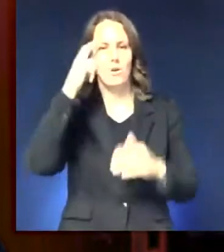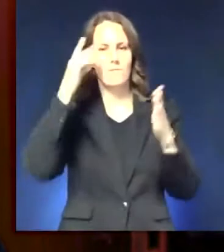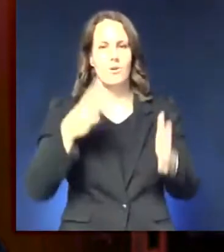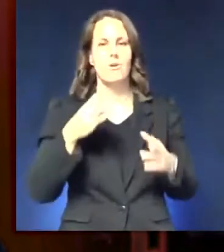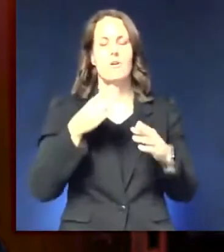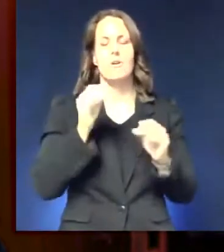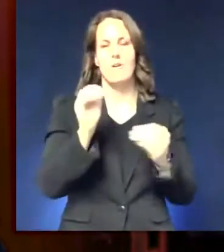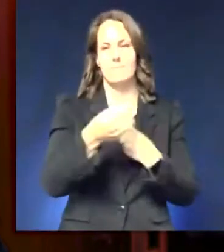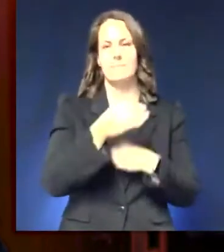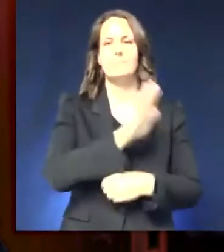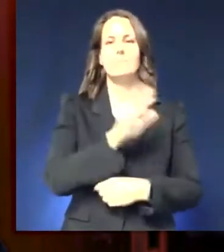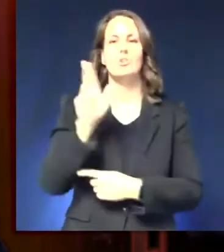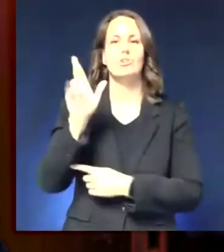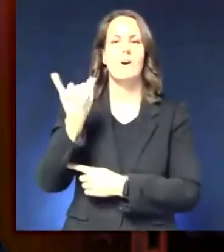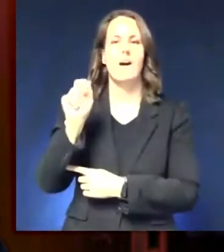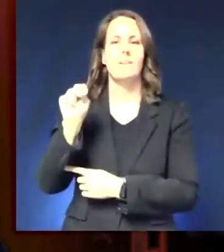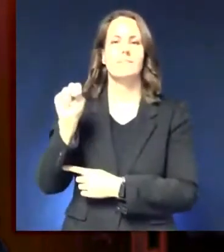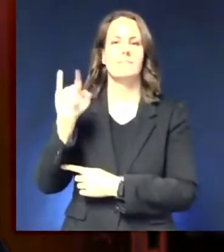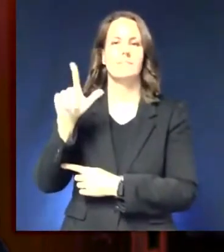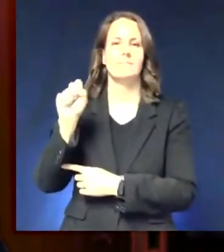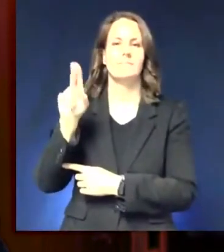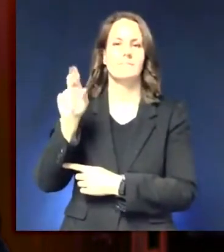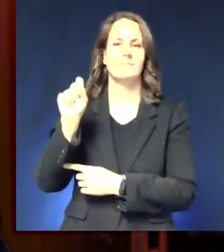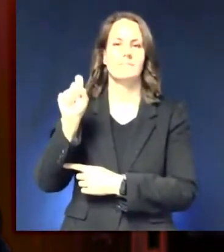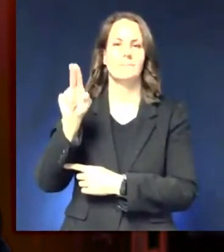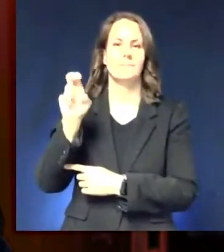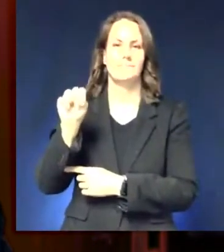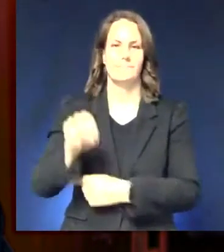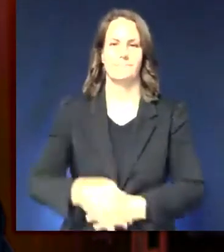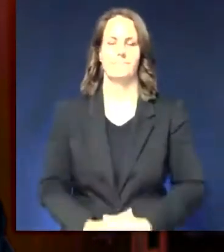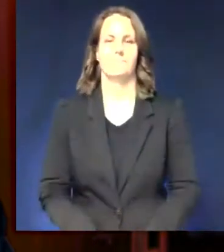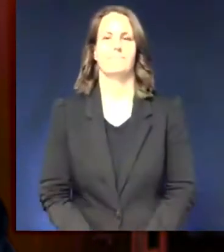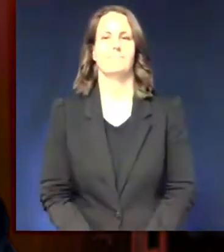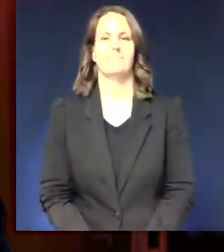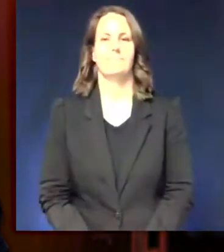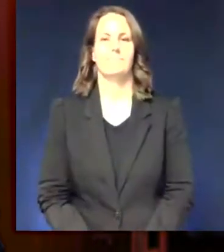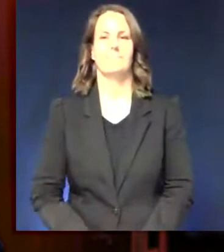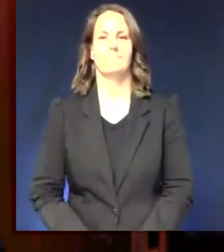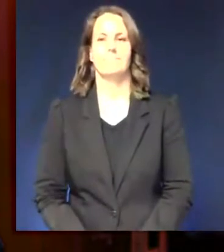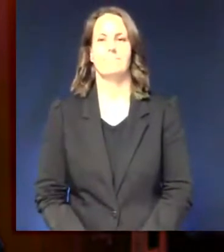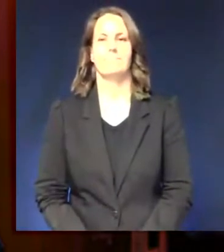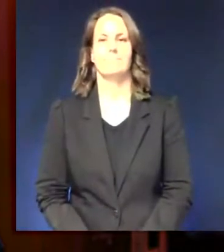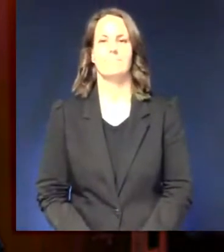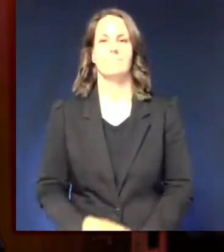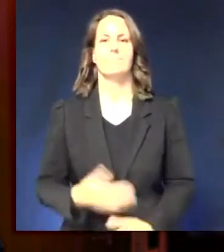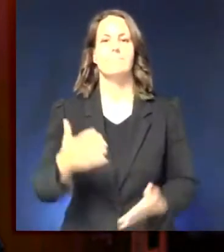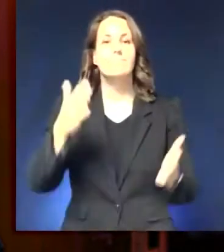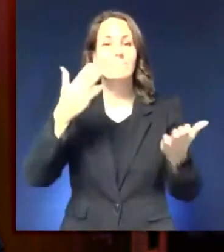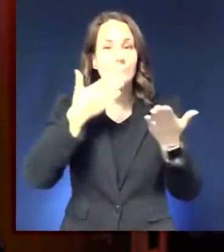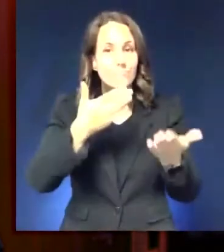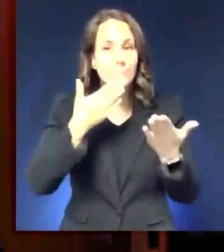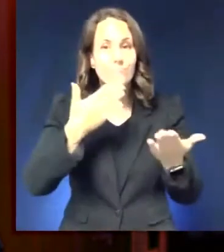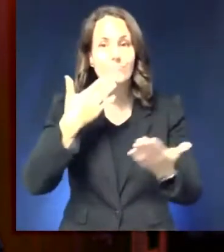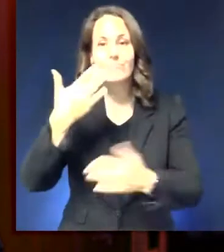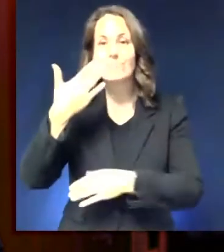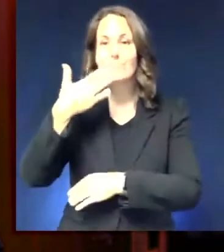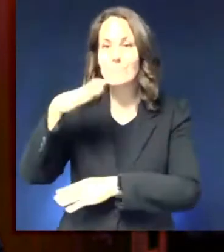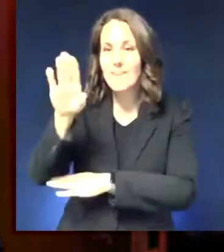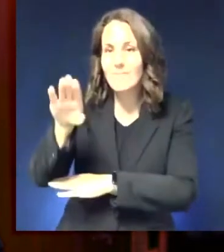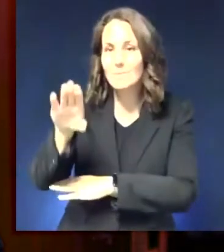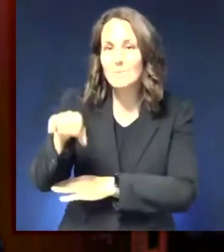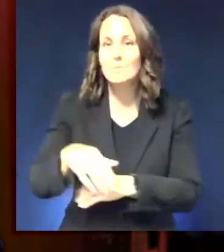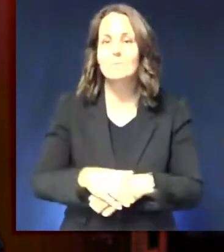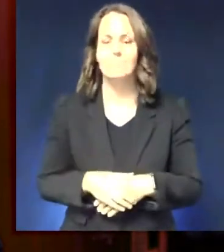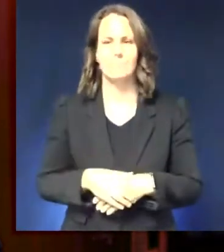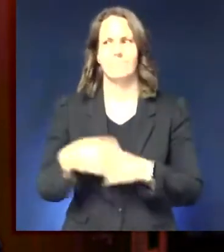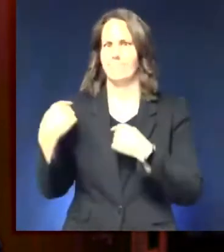Folks, it's been a bit of time since I sat at this table together with all of you, and frankly, I